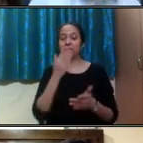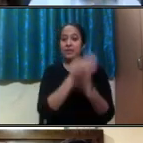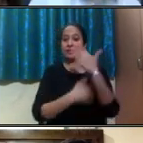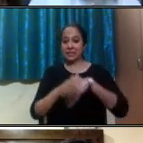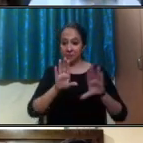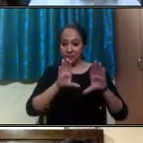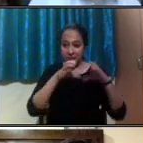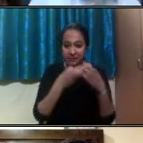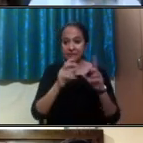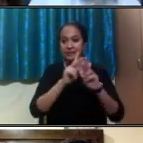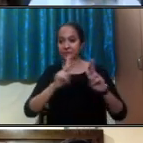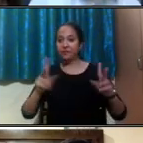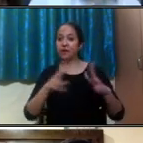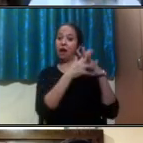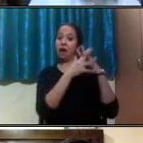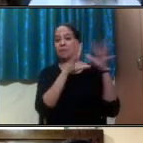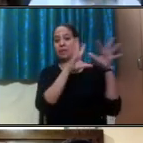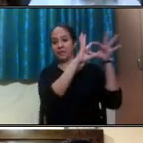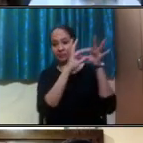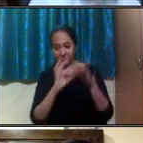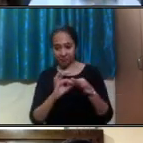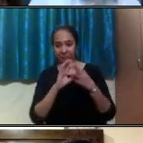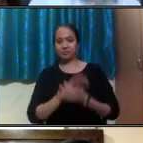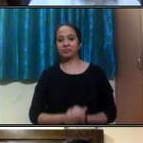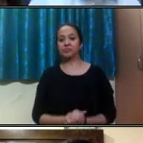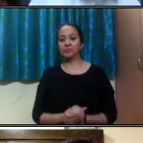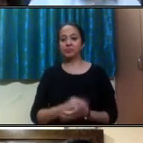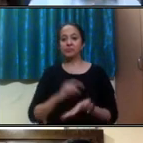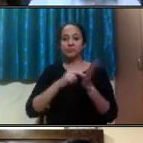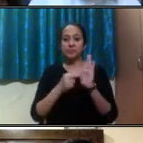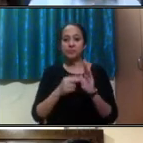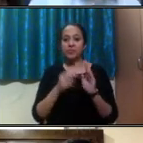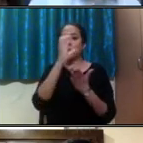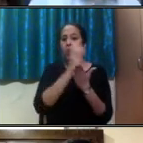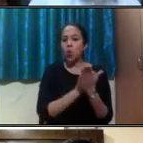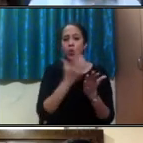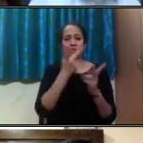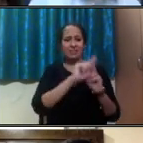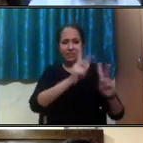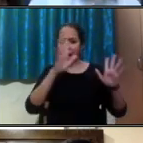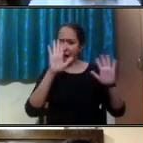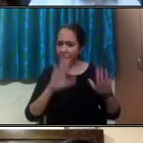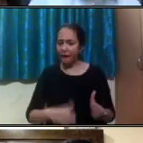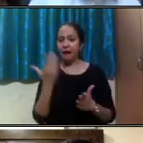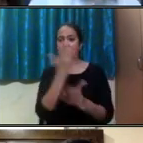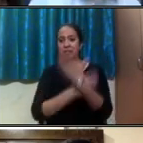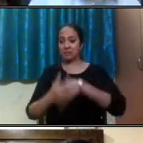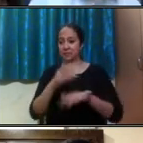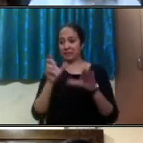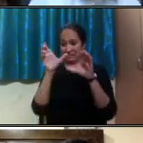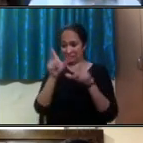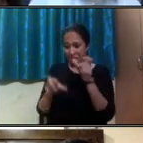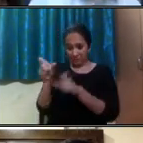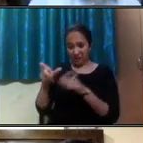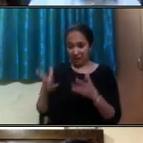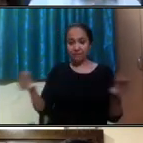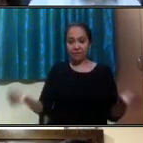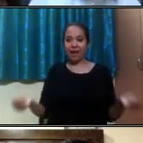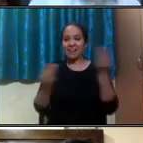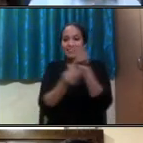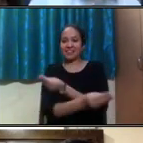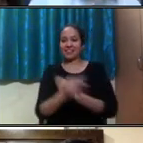USA, which aims to increase participation of people with disabilities in inclusive international exchange programs.